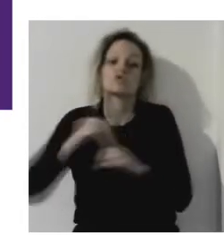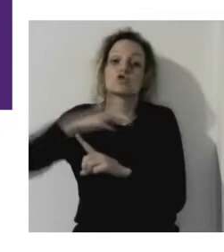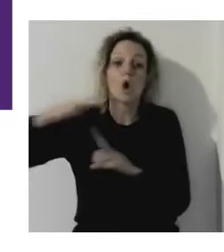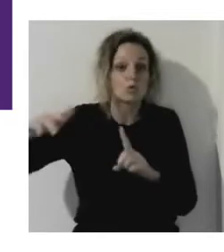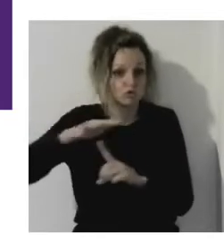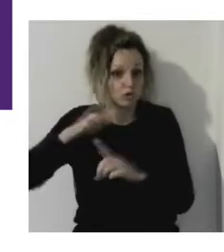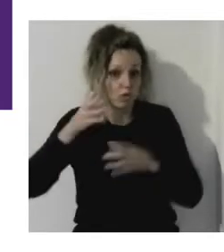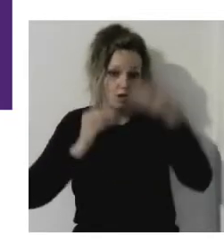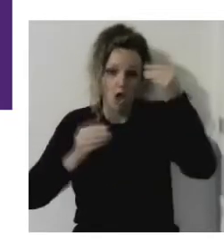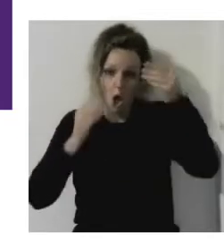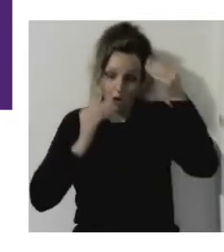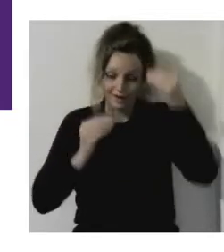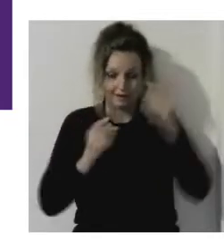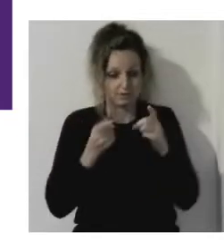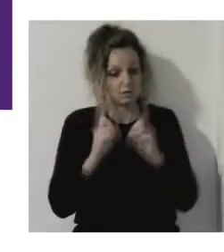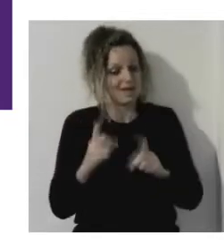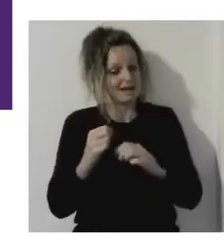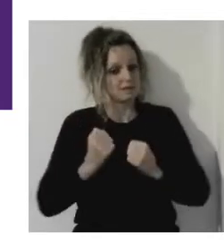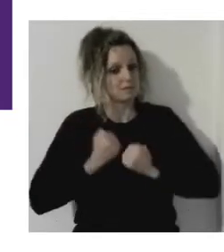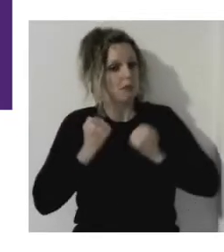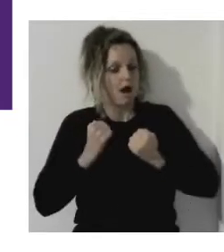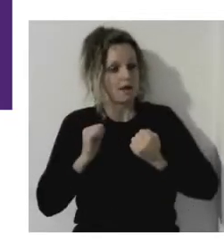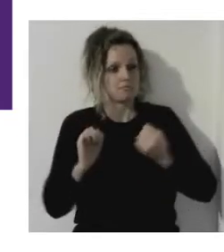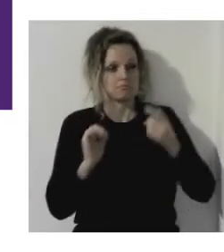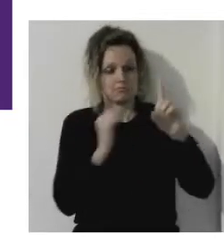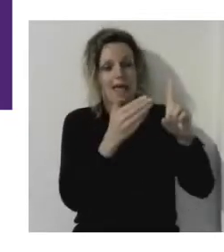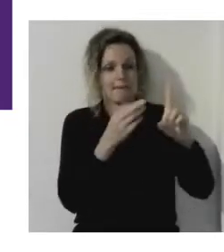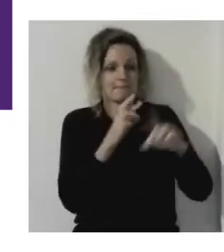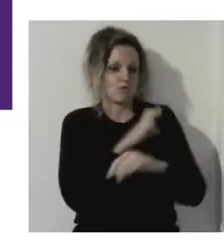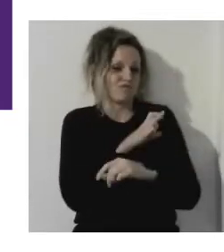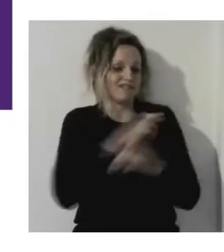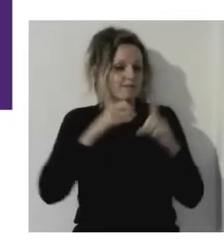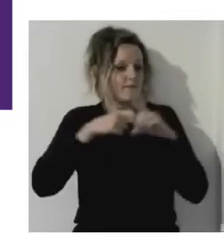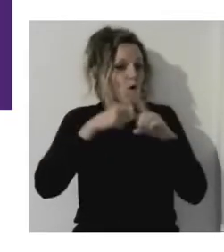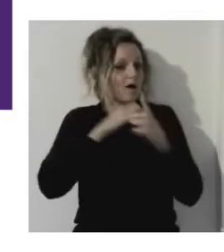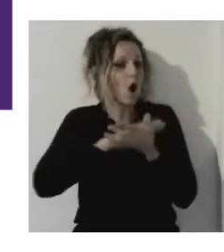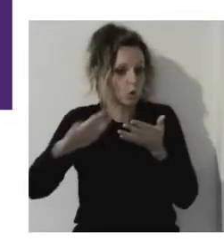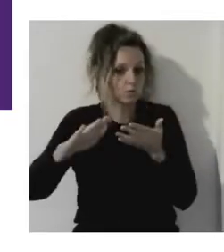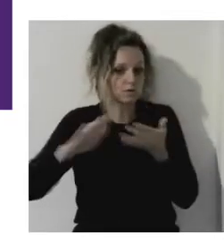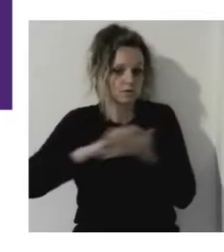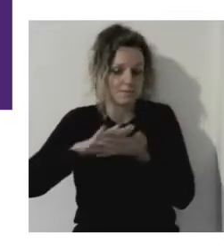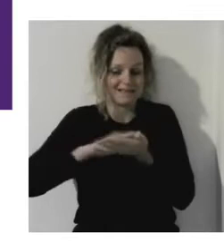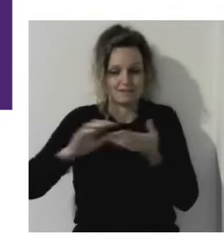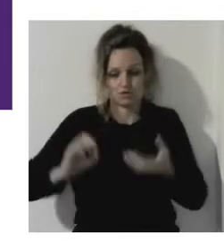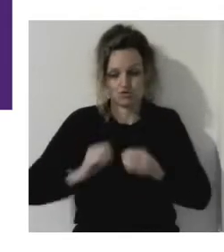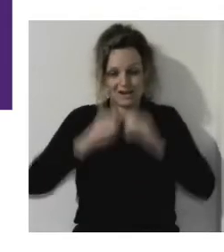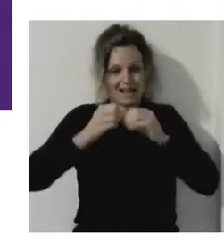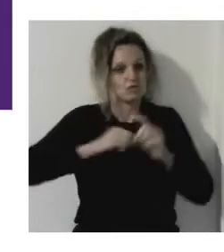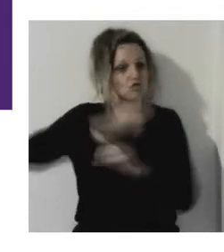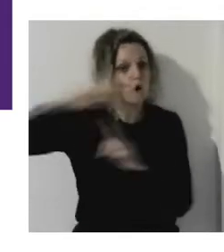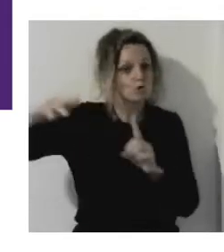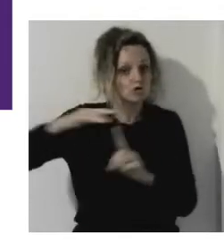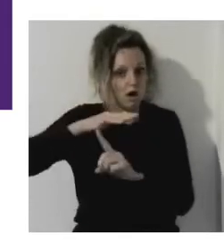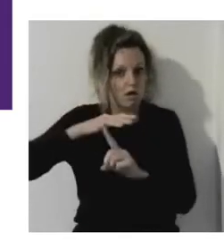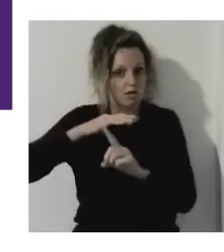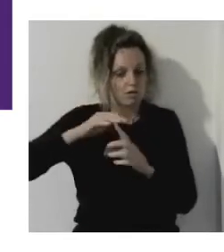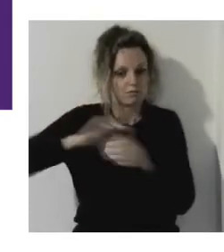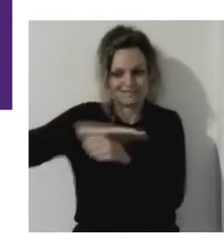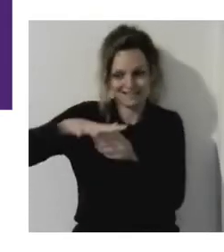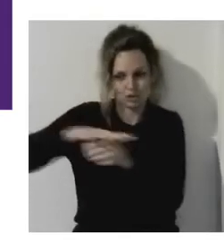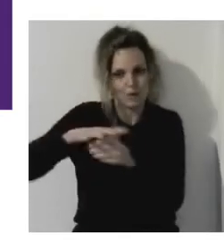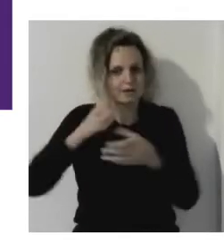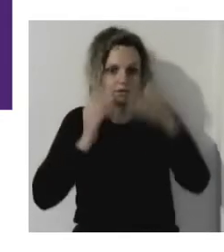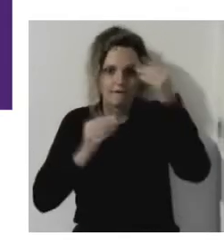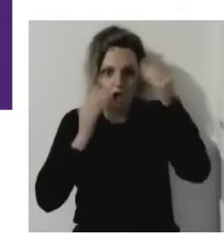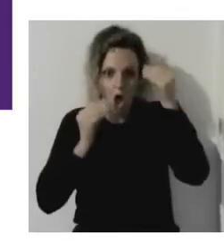my reason for coming into Kahoot and creating it with the rest of the of the guys there. I always love the value of a